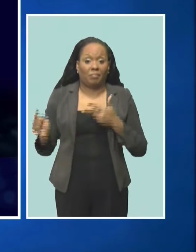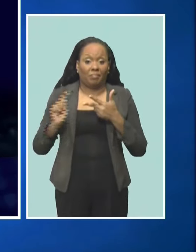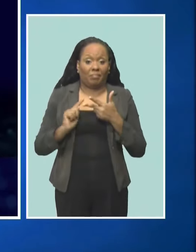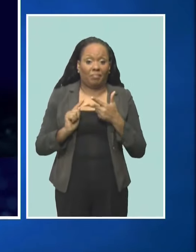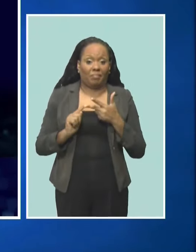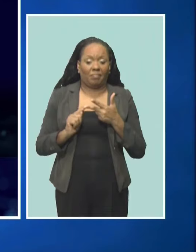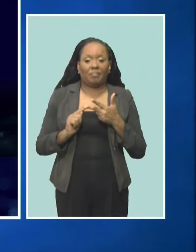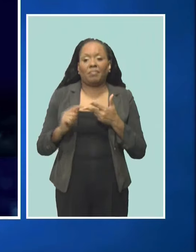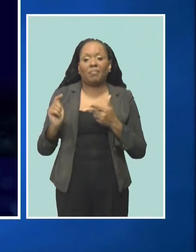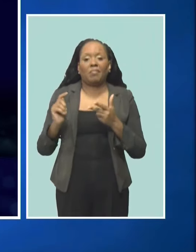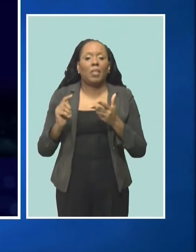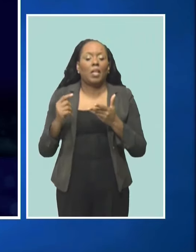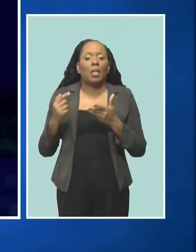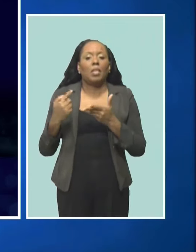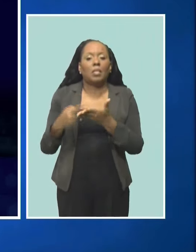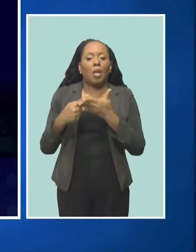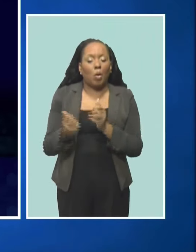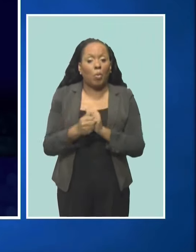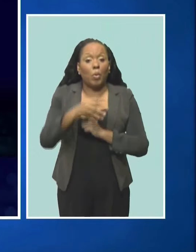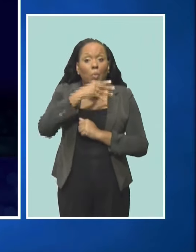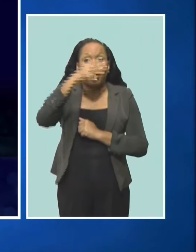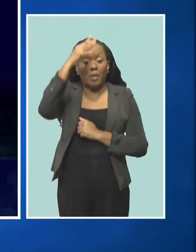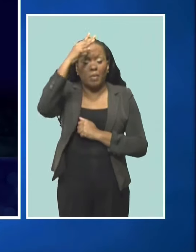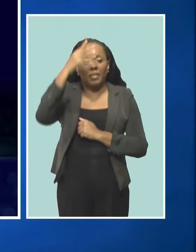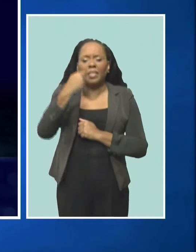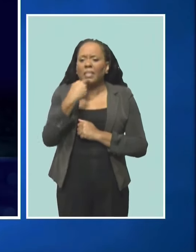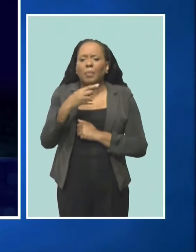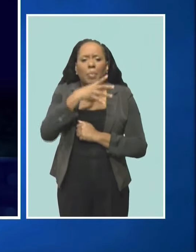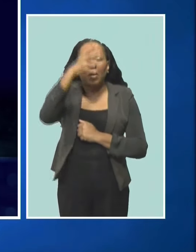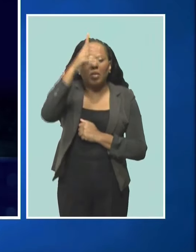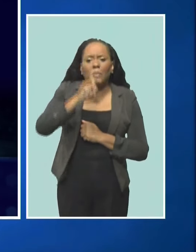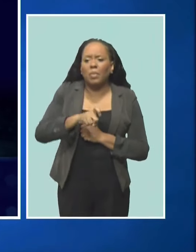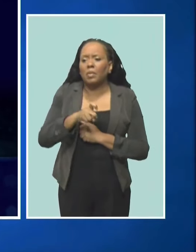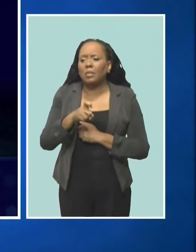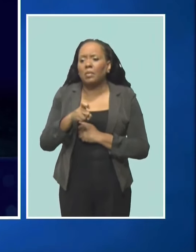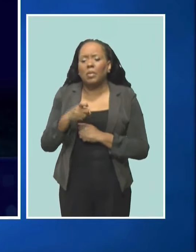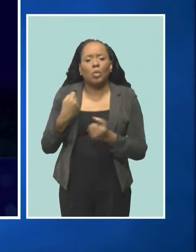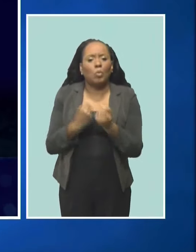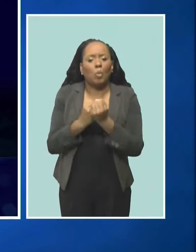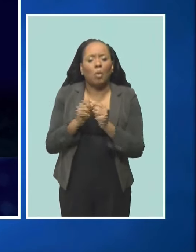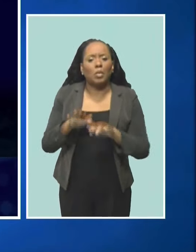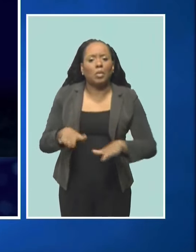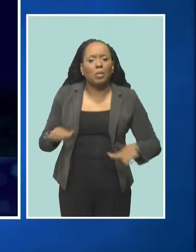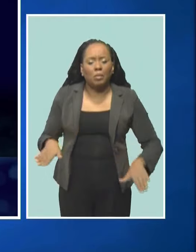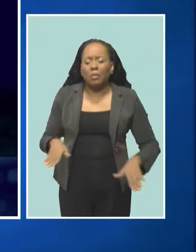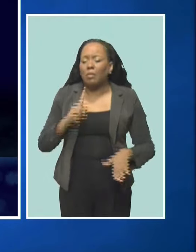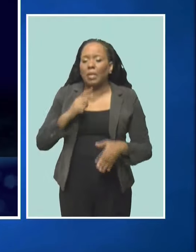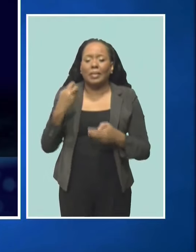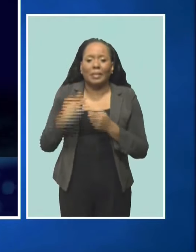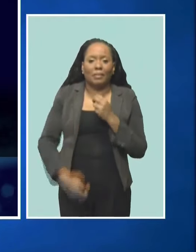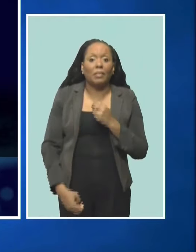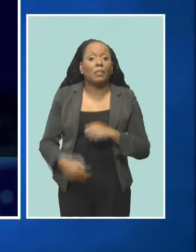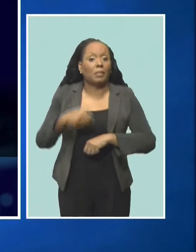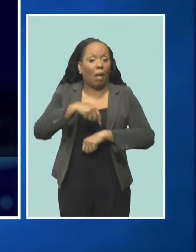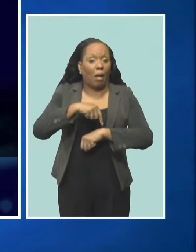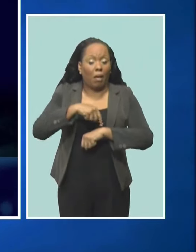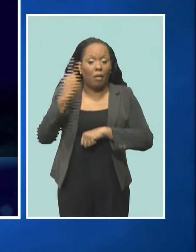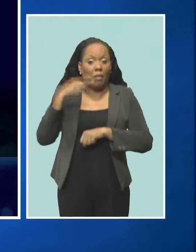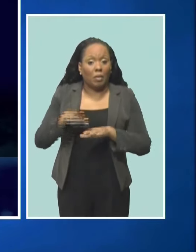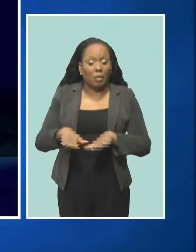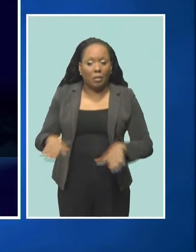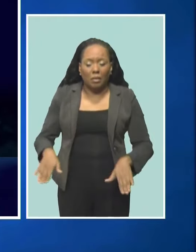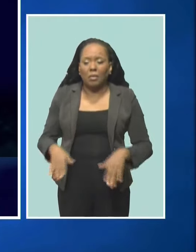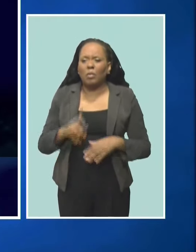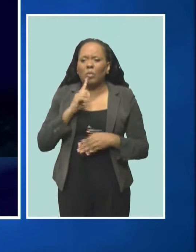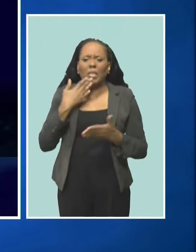they also talk to the parents and ask them to support the children, particularly during the transition period, because that is the most difficult period. And it normally